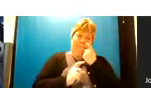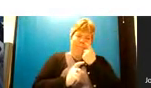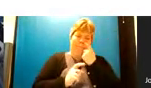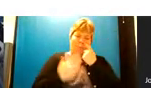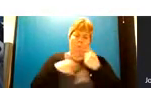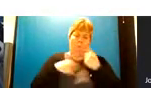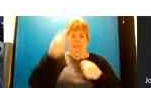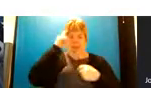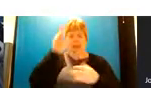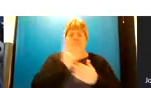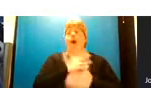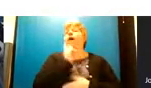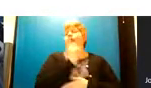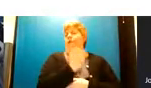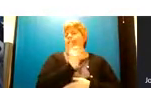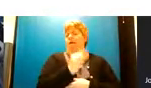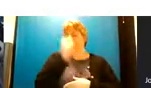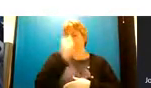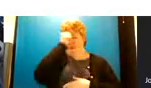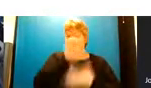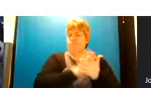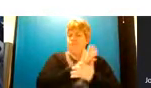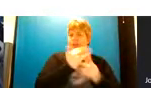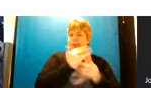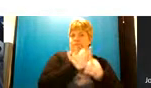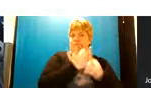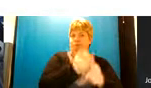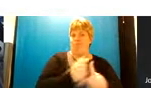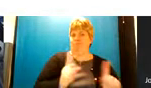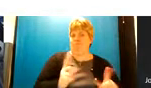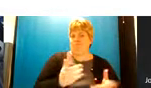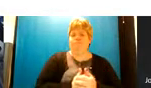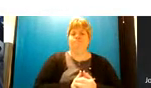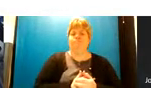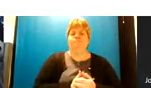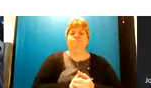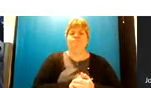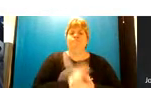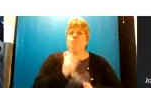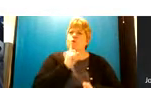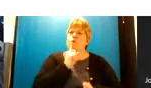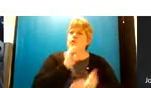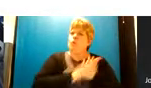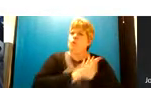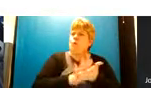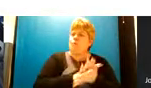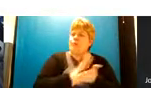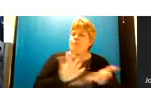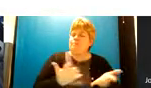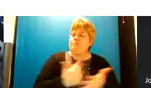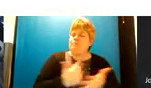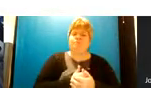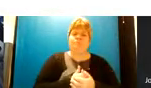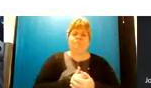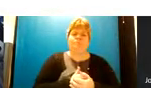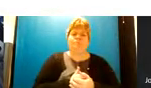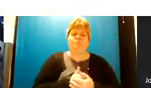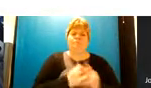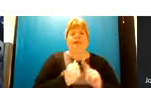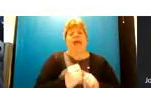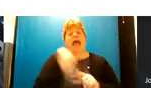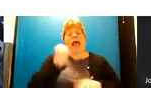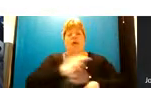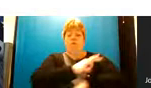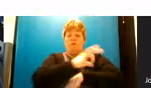resonates with people and helps to describe the support available what essentially we mean um by by this provision is out of hours